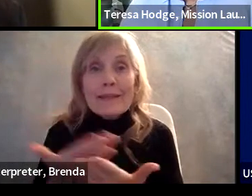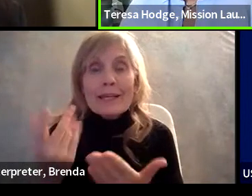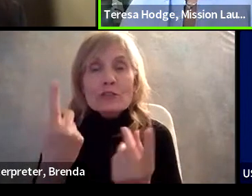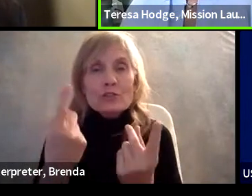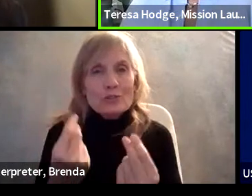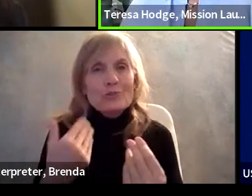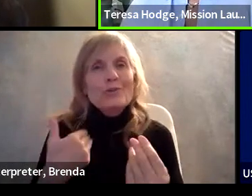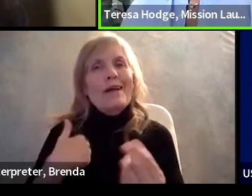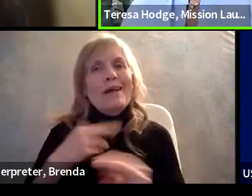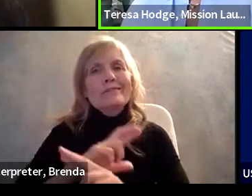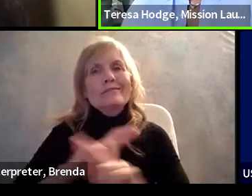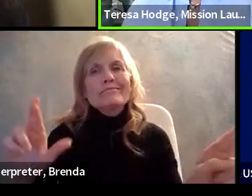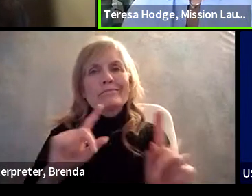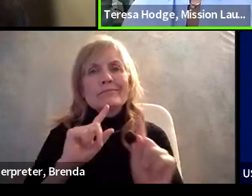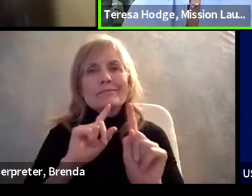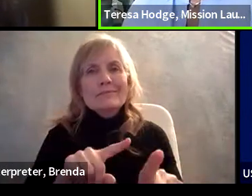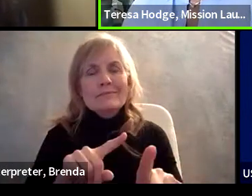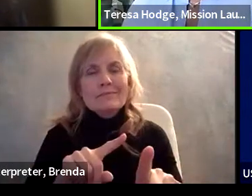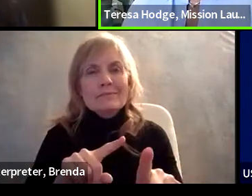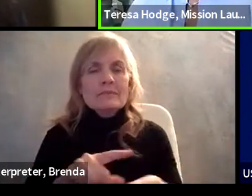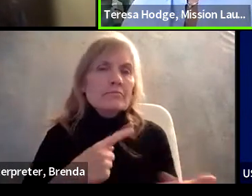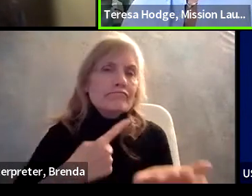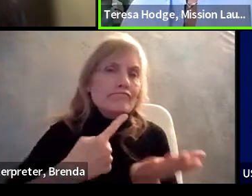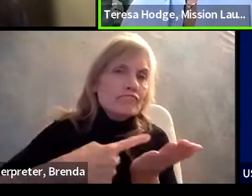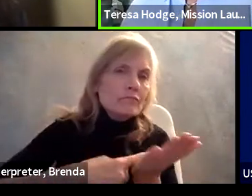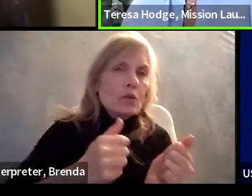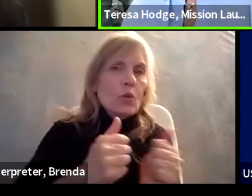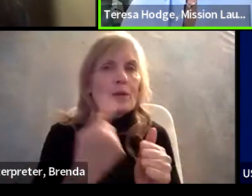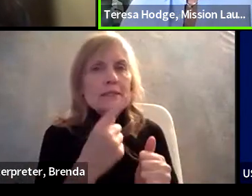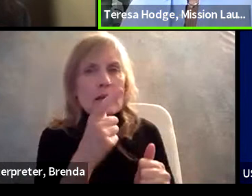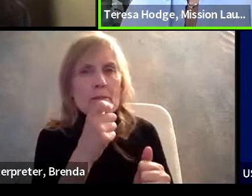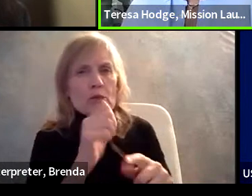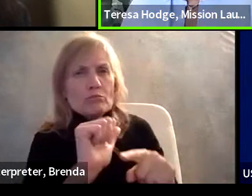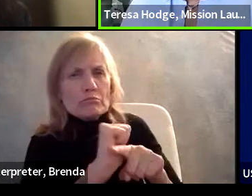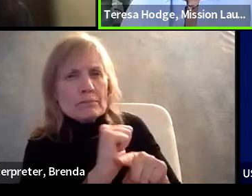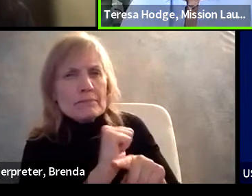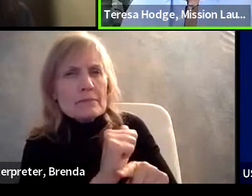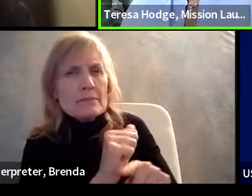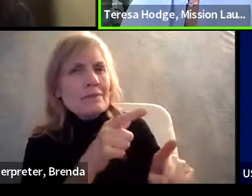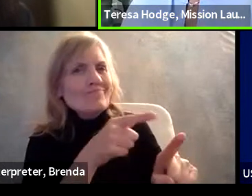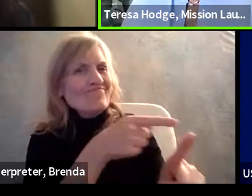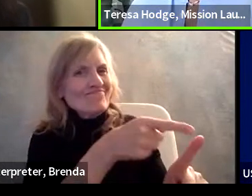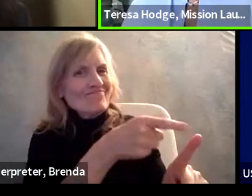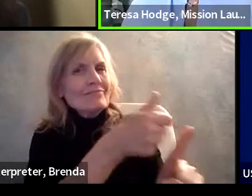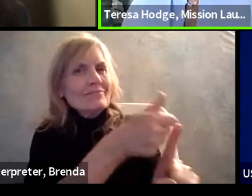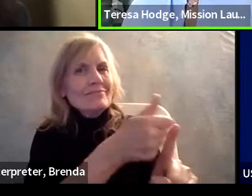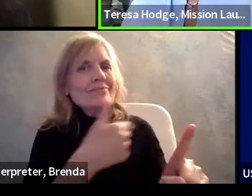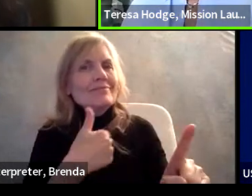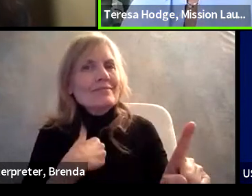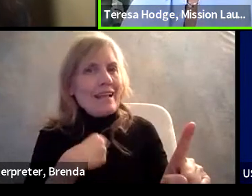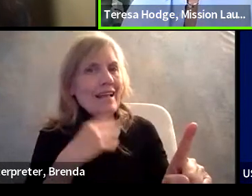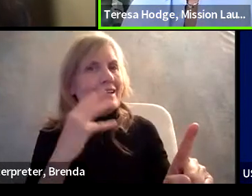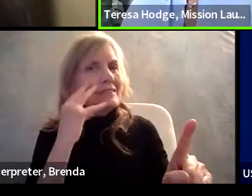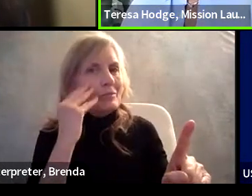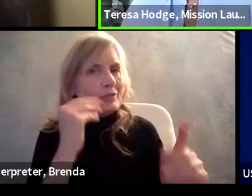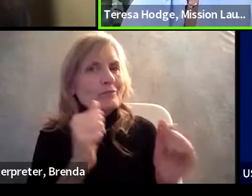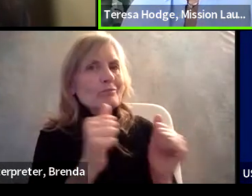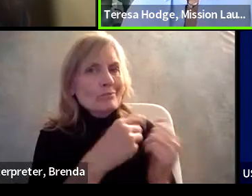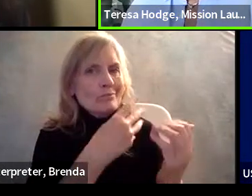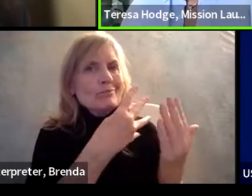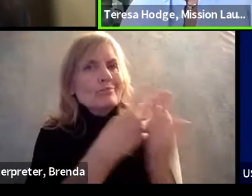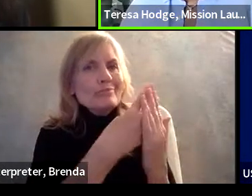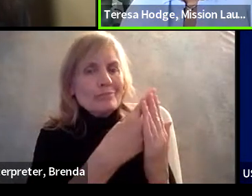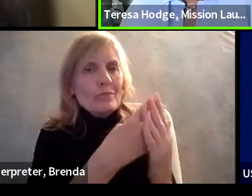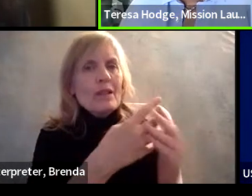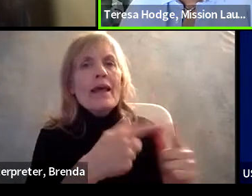figured out. Workshop it if you can with someone who's has a conviction history and has navigated it so that they can provide you with the right advice